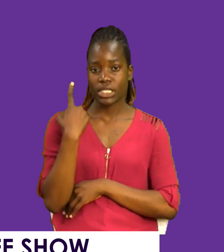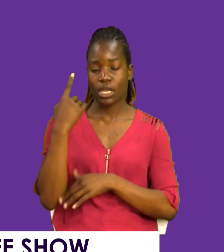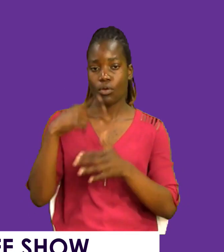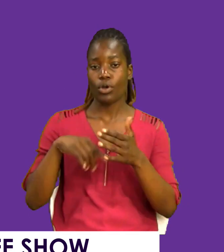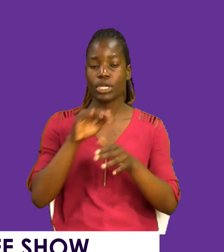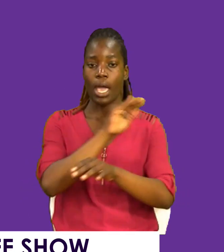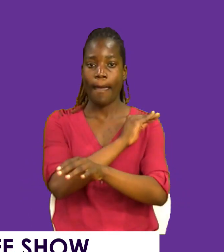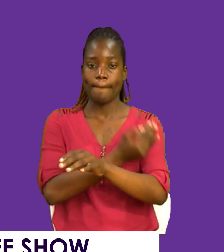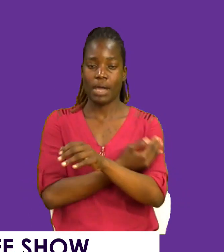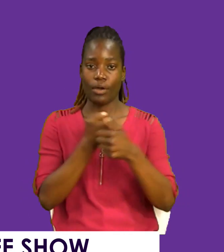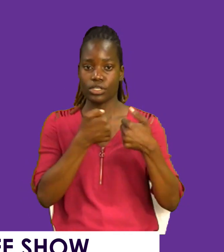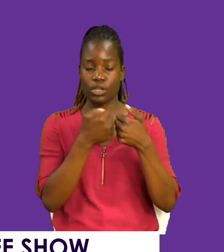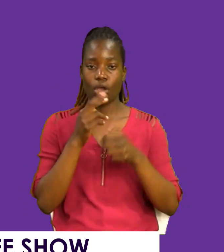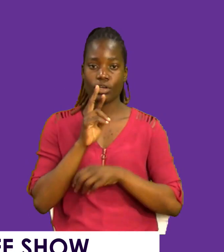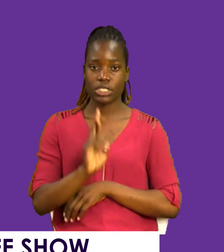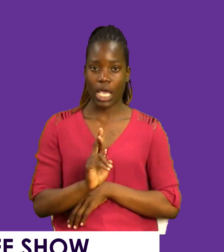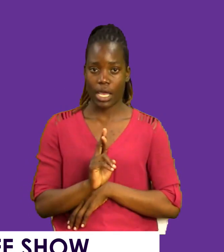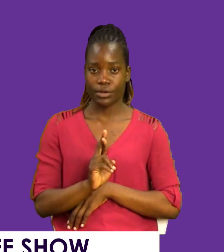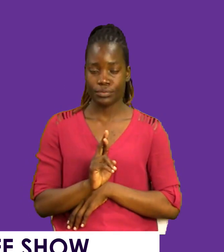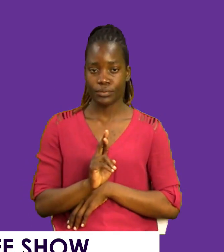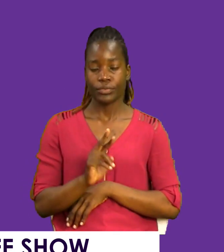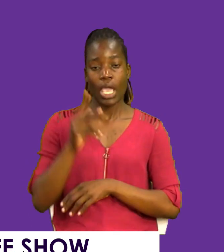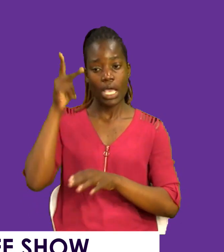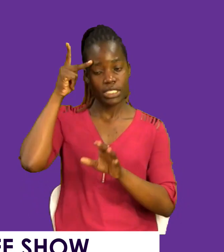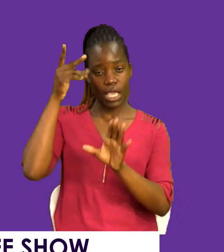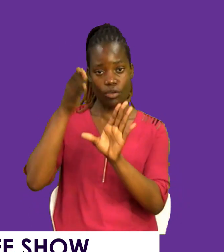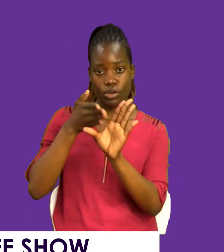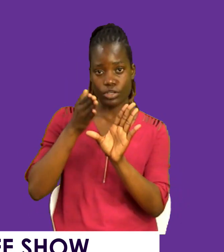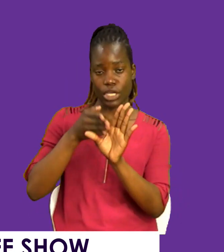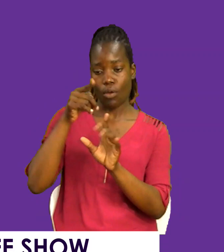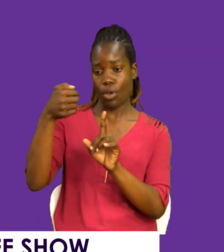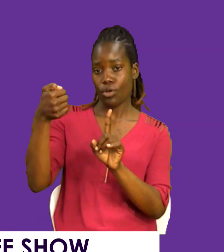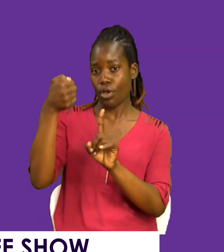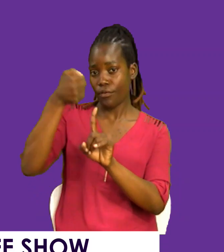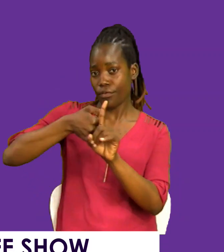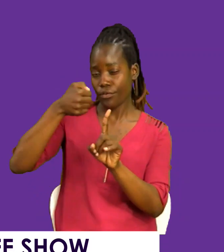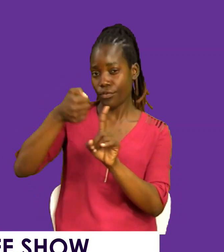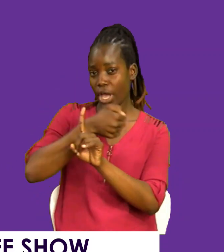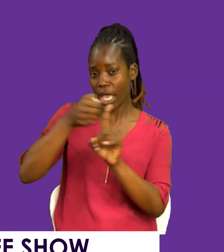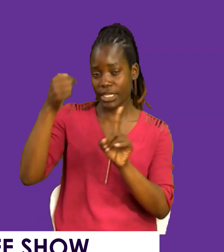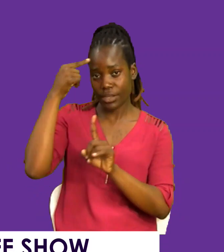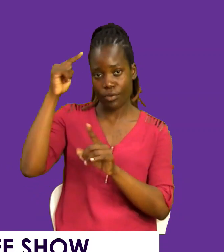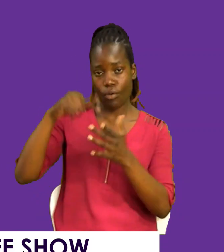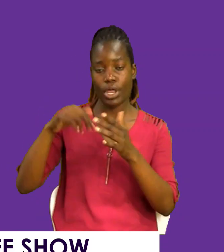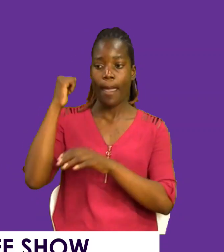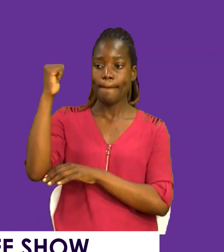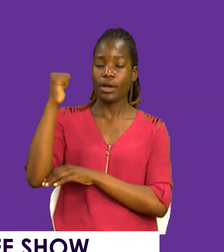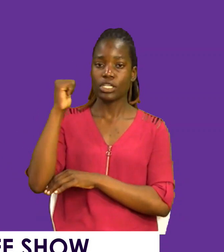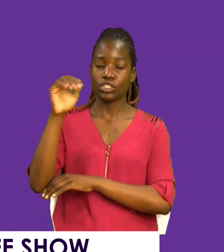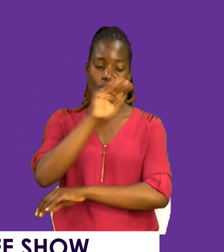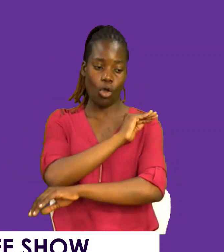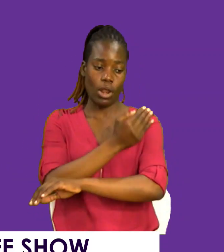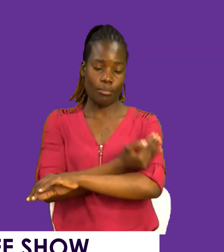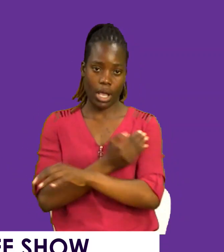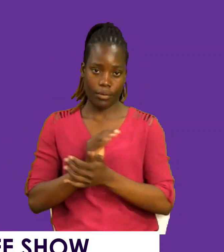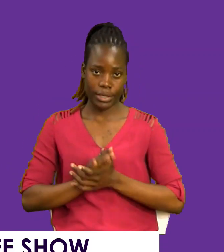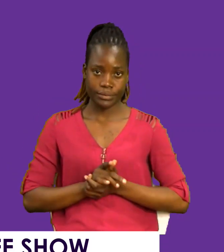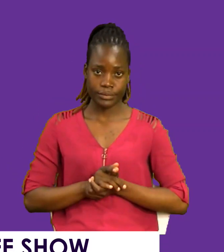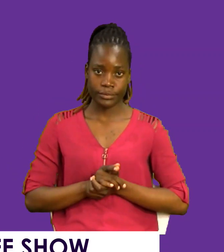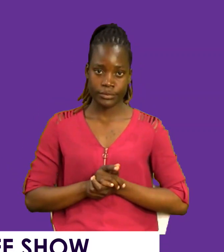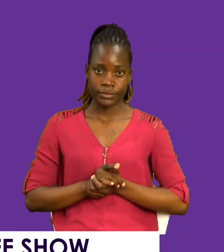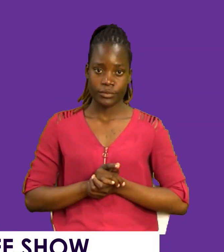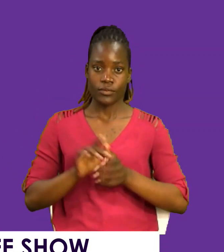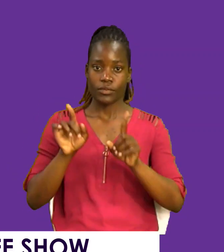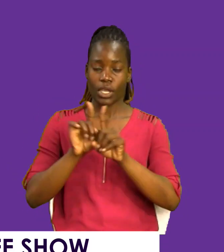what power struggles are. You know, psychologically, you're fighting for political power. Control of powers that are, you know,